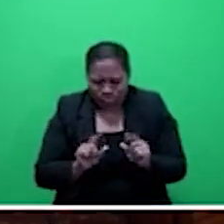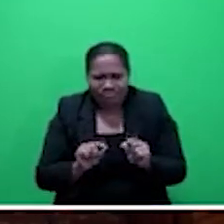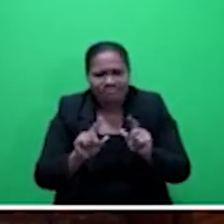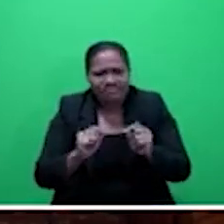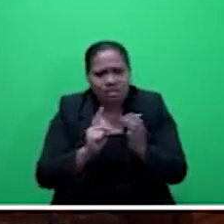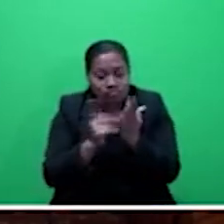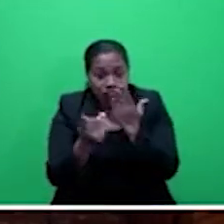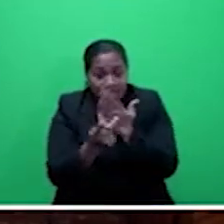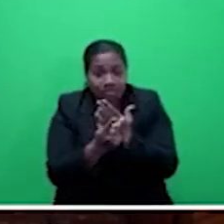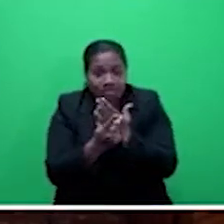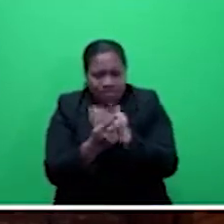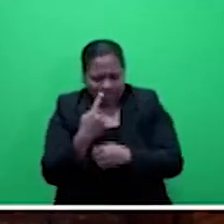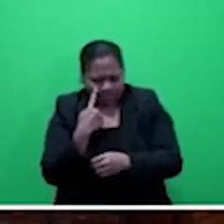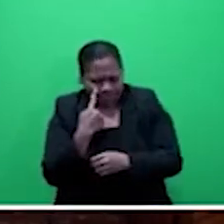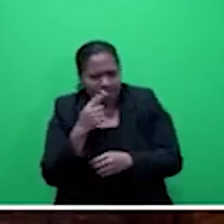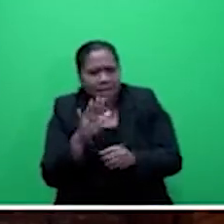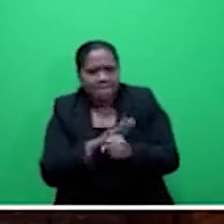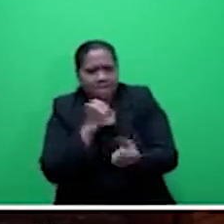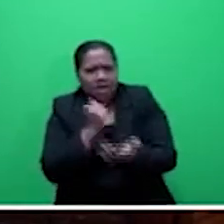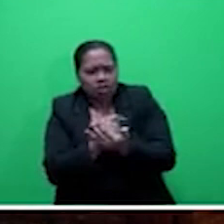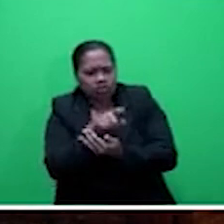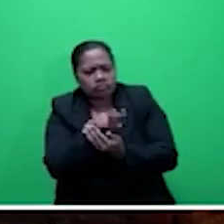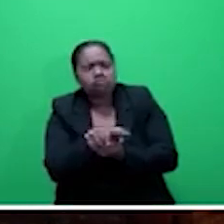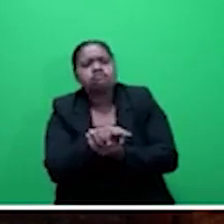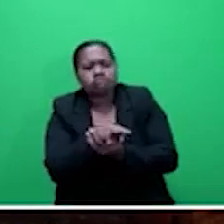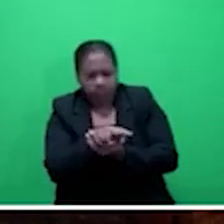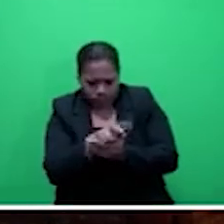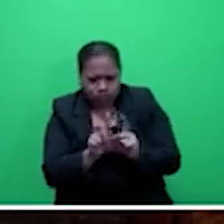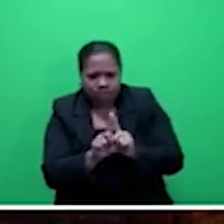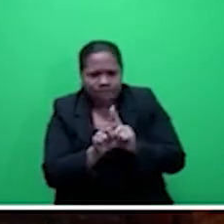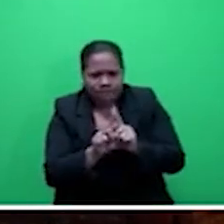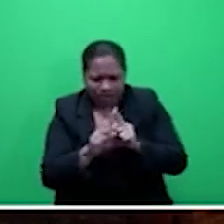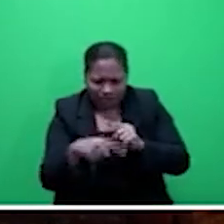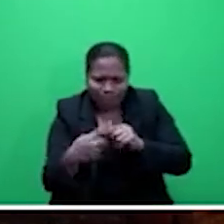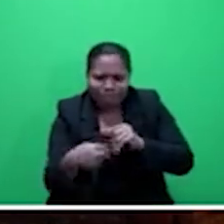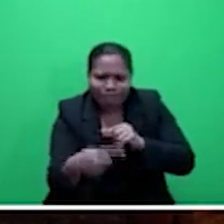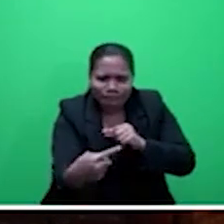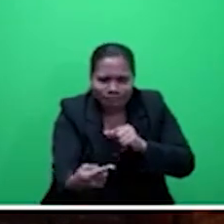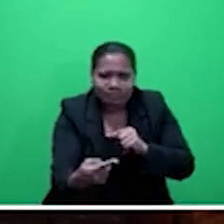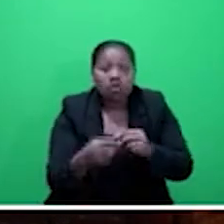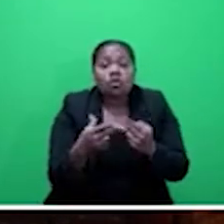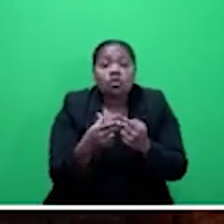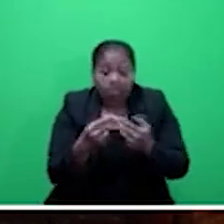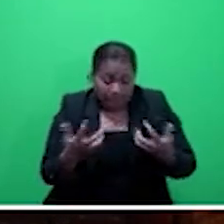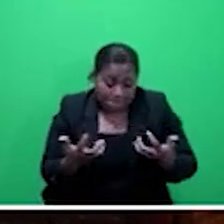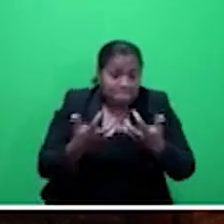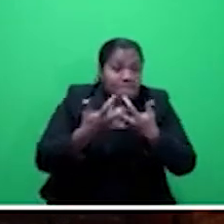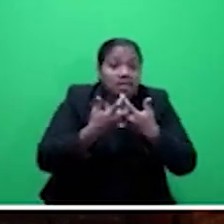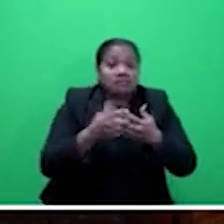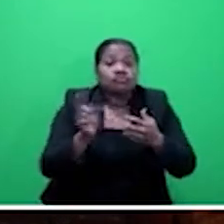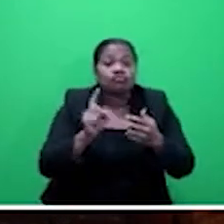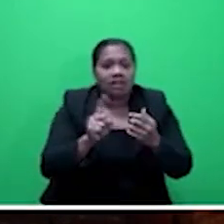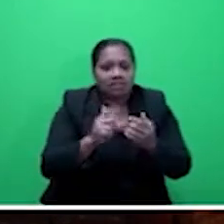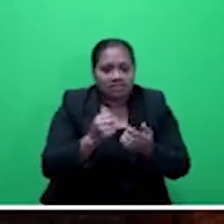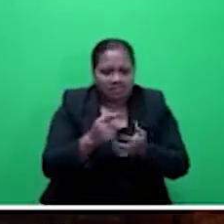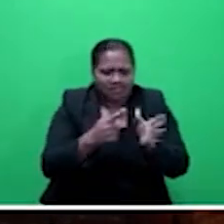it's consistent as well with the current acts that we have. Mr Speaker, sir,